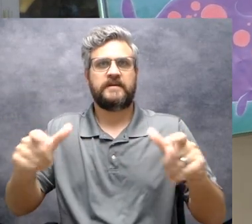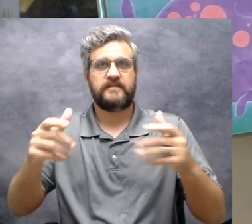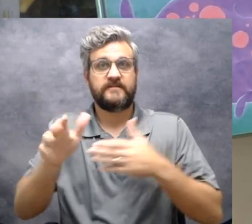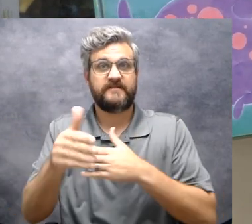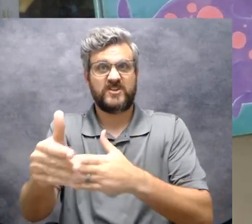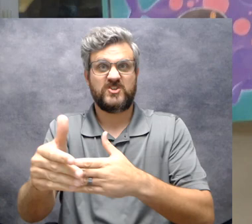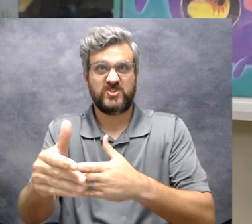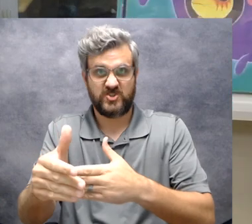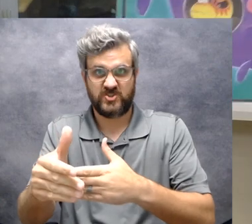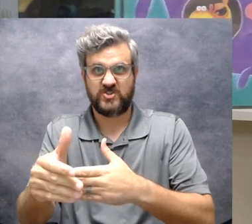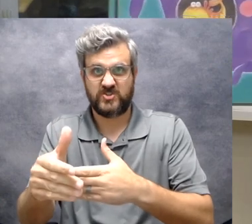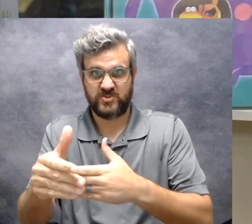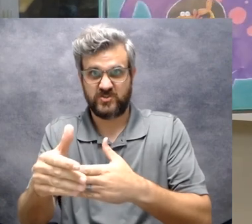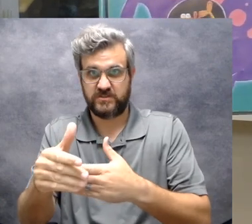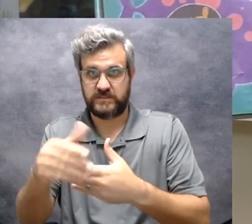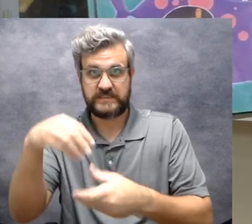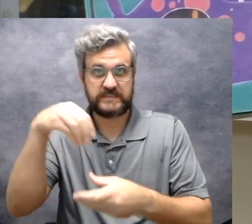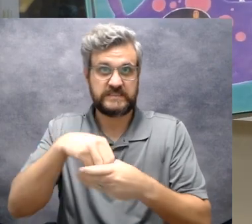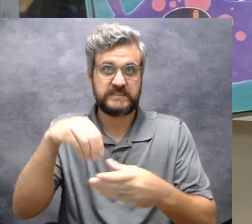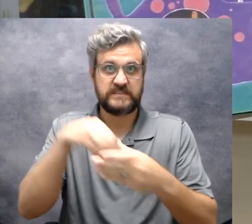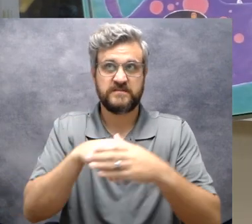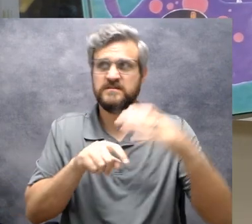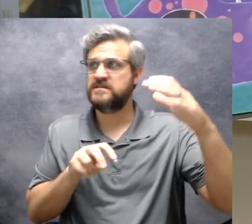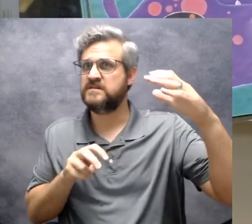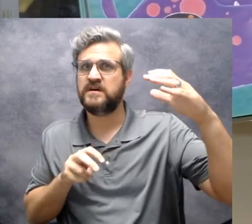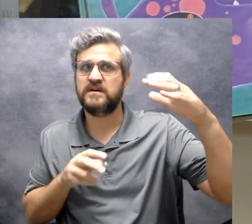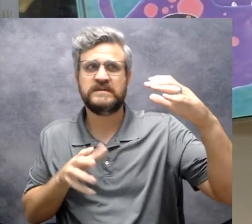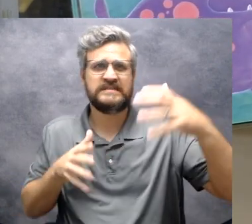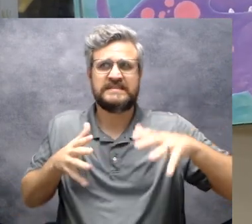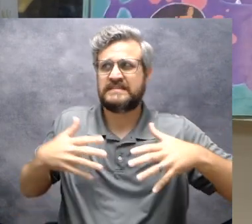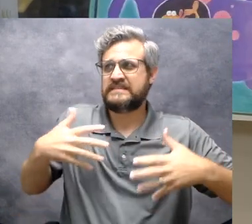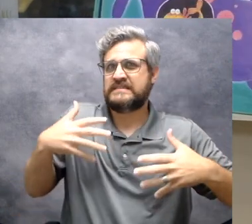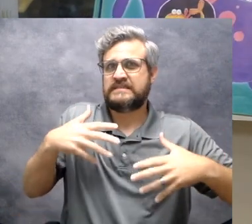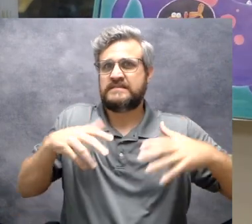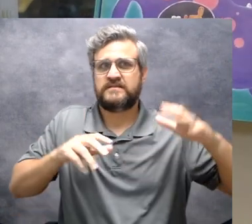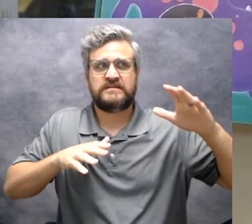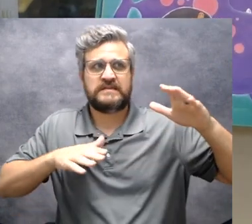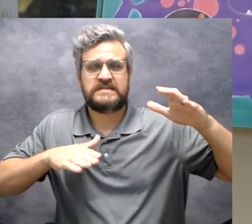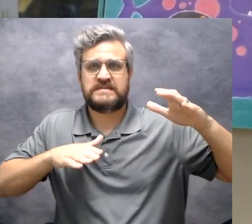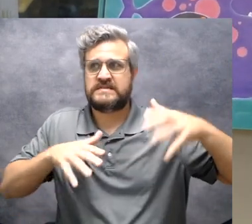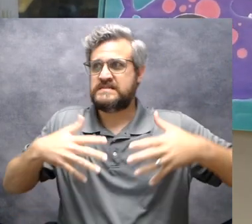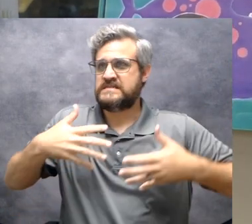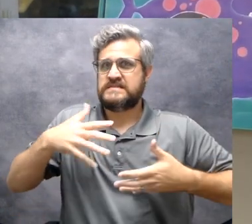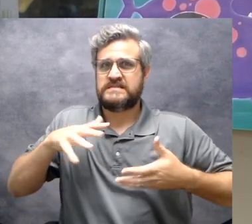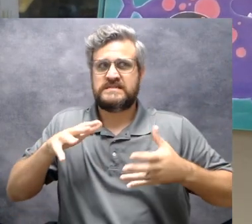fish he trembled and he shivered and he shook and he quivered